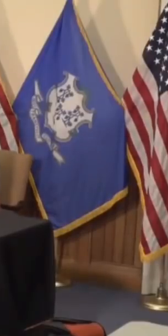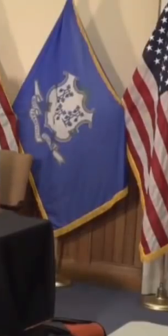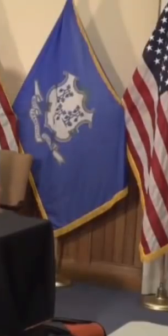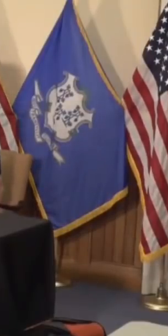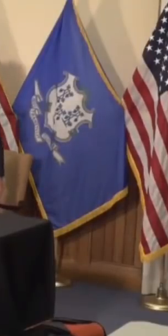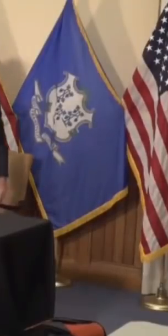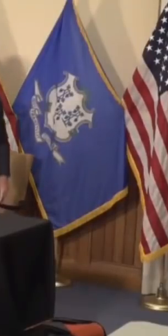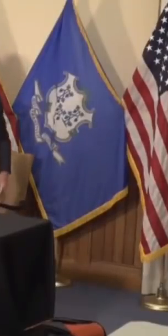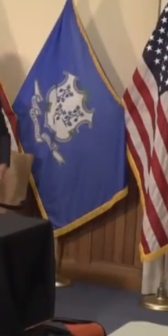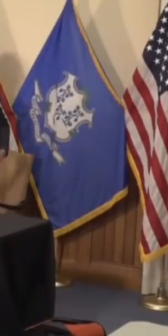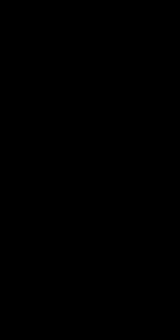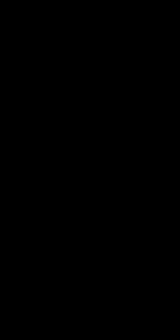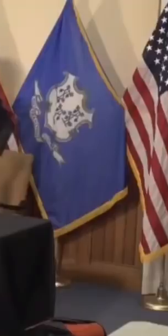Be safe.